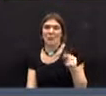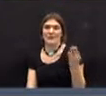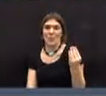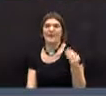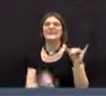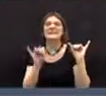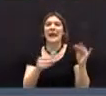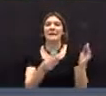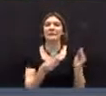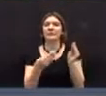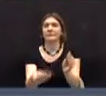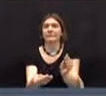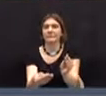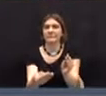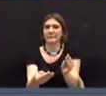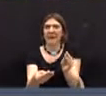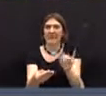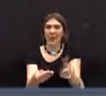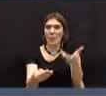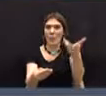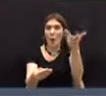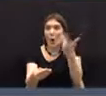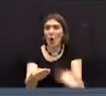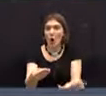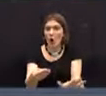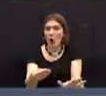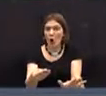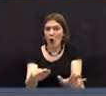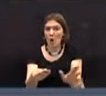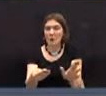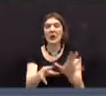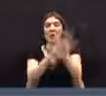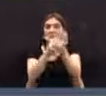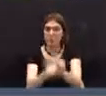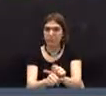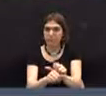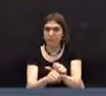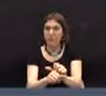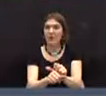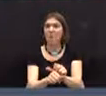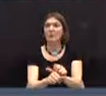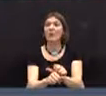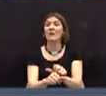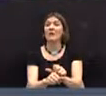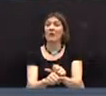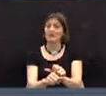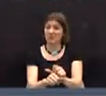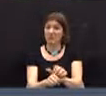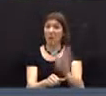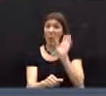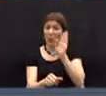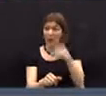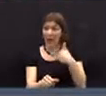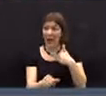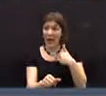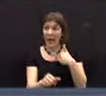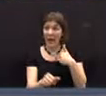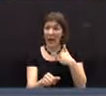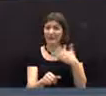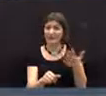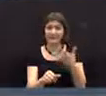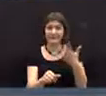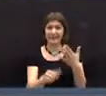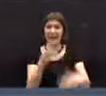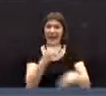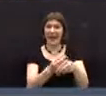2014, which we already are living with, and it's been said there's going to be an overrun or